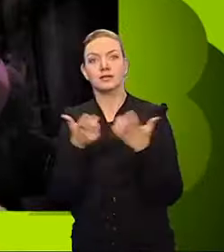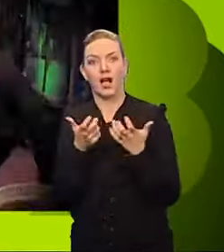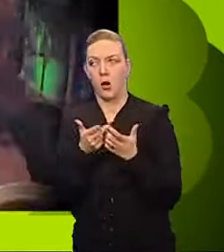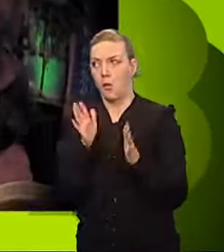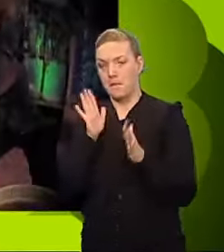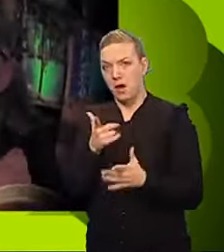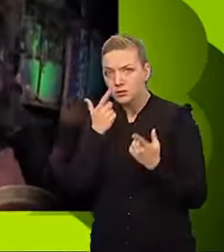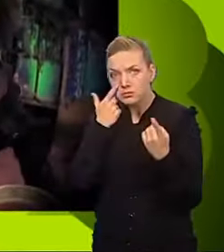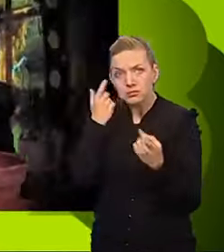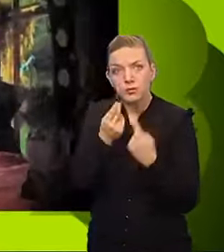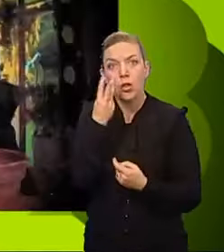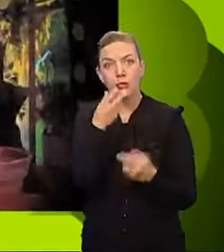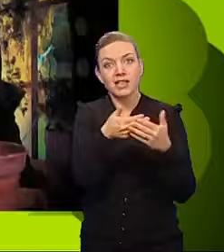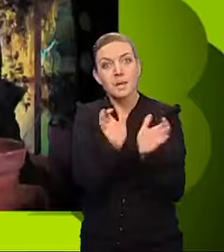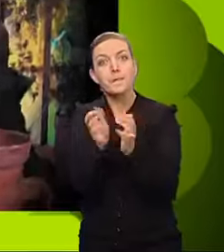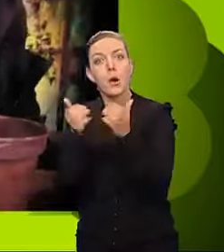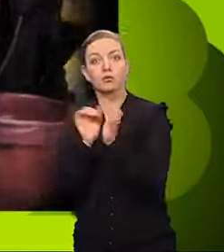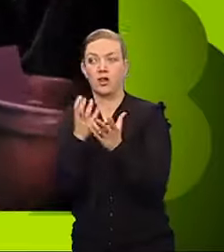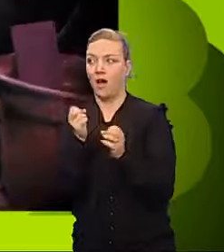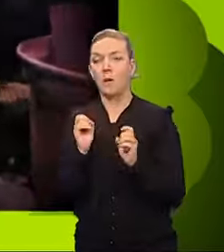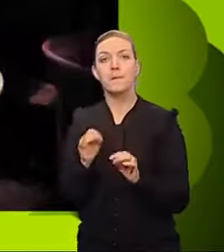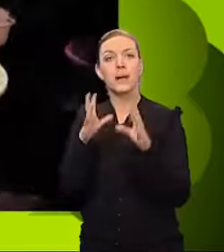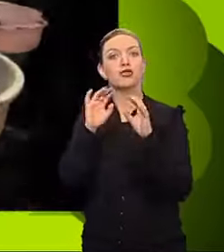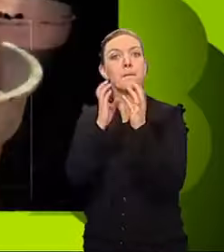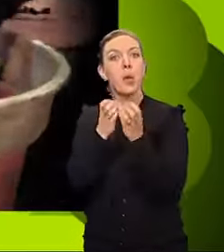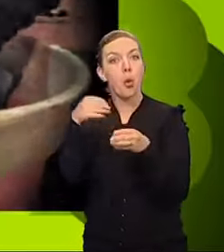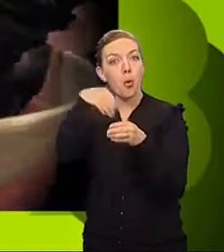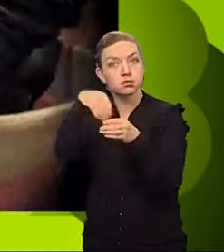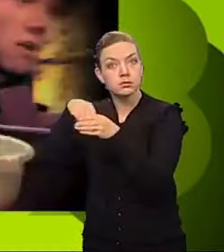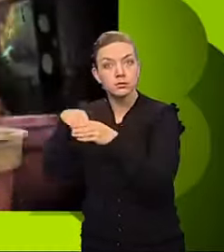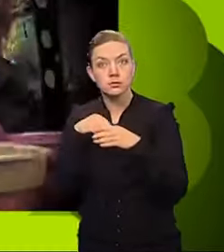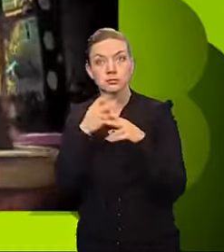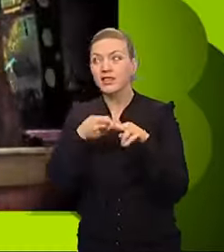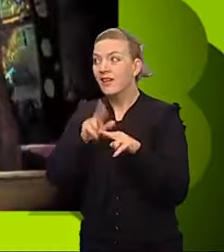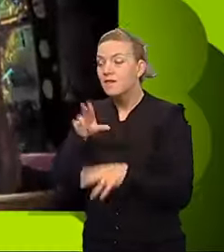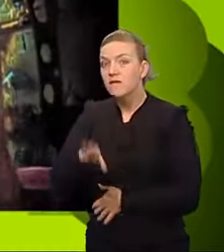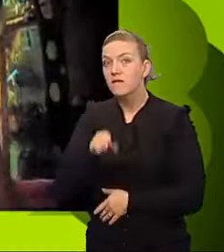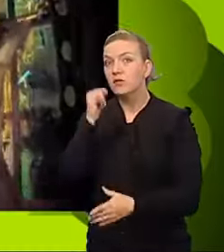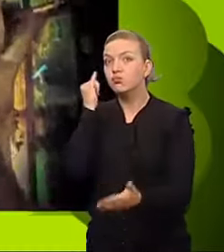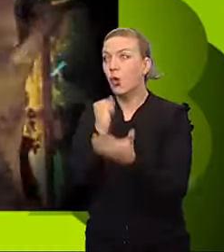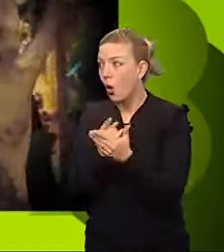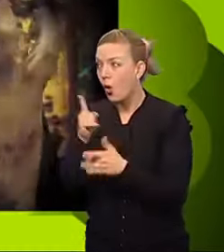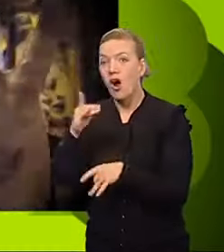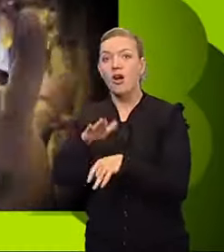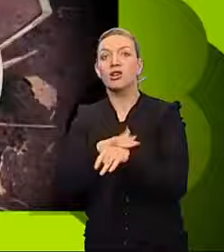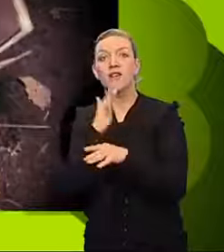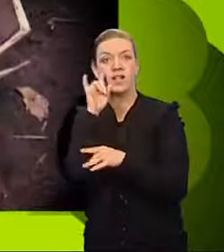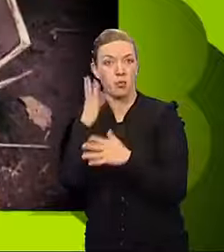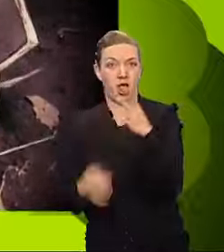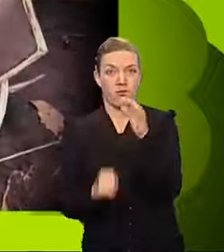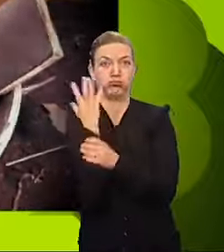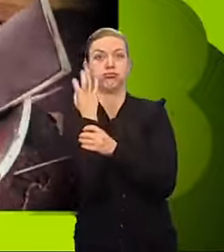that contain magic bulbs. But they'd better watch out. If they pick the wrong pot, Green Fingers will get them.